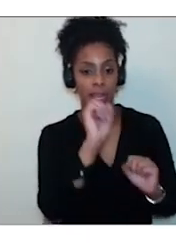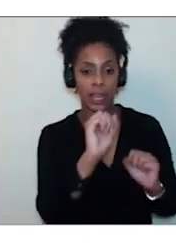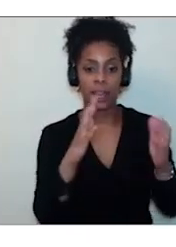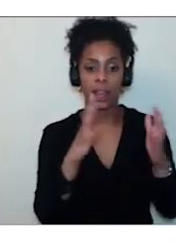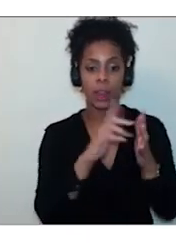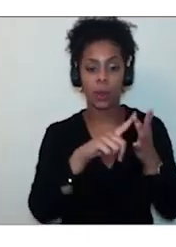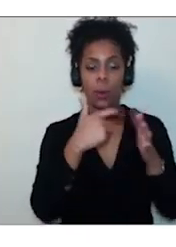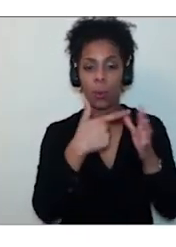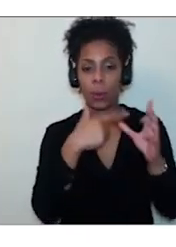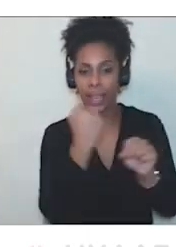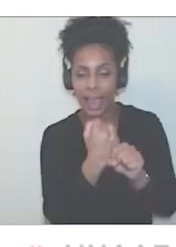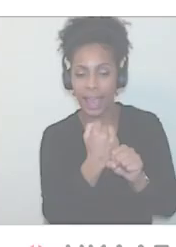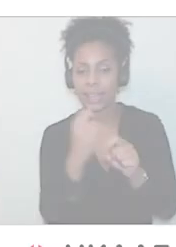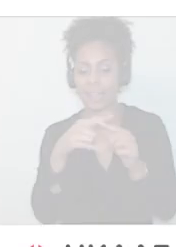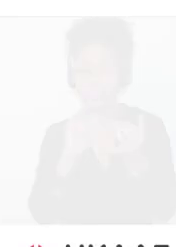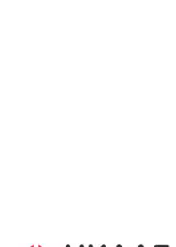and DAISY standards.